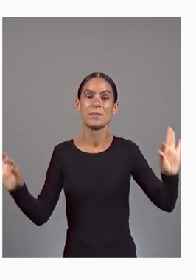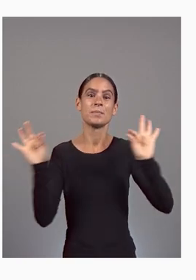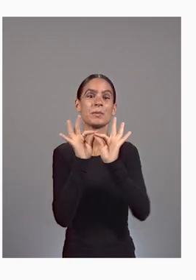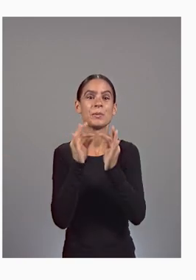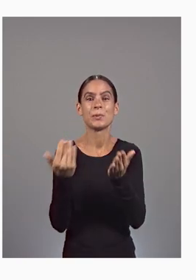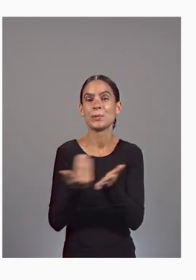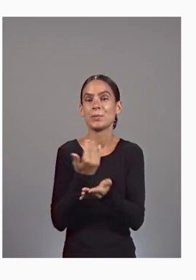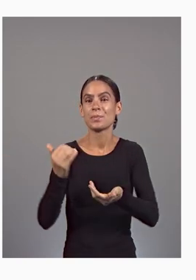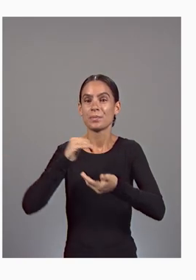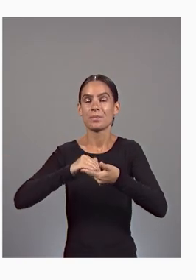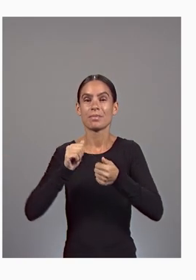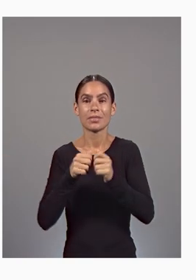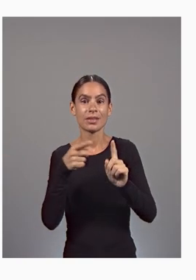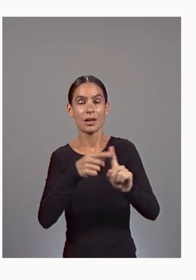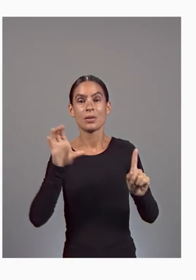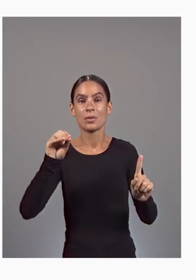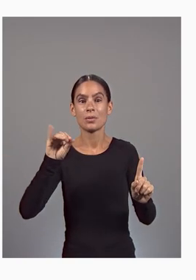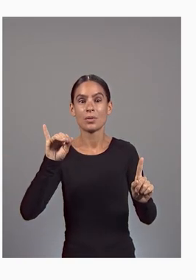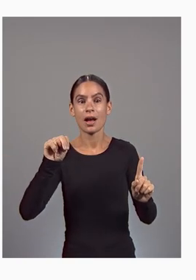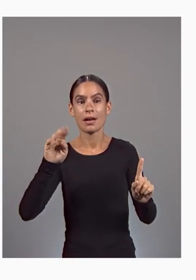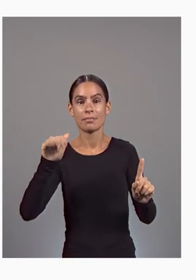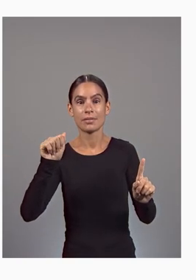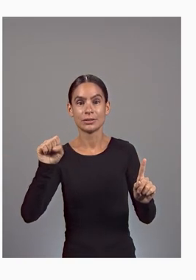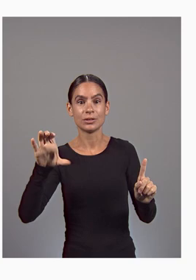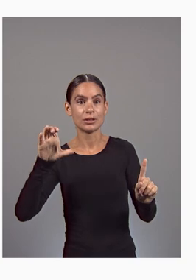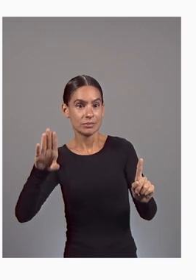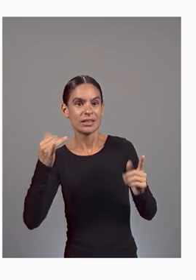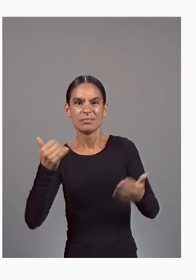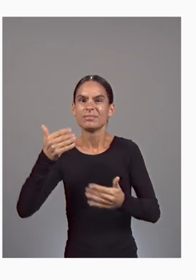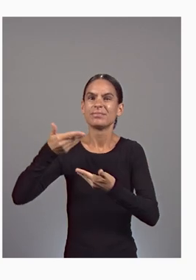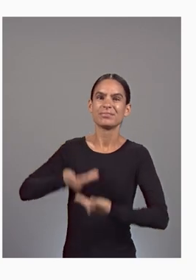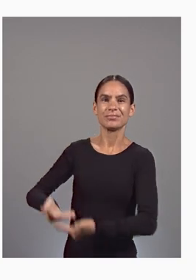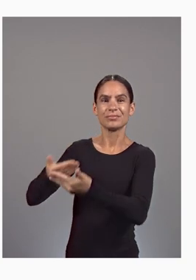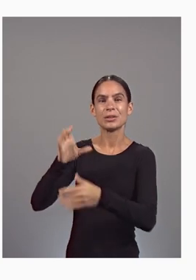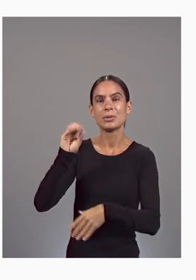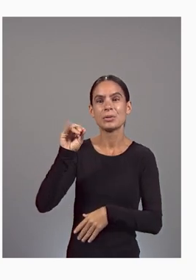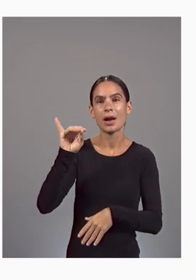Let's welcome Coinbase CEO Brian Armstrong to share more.